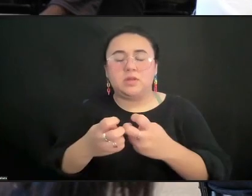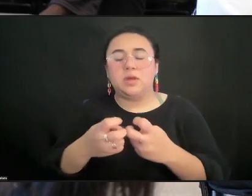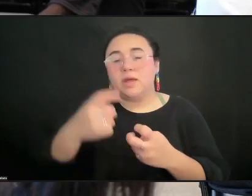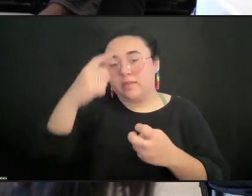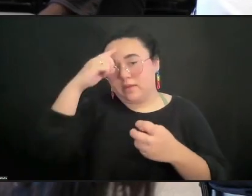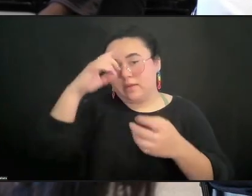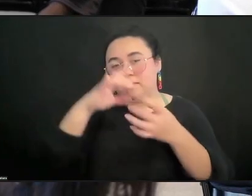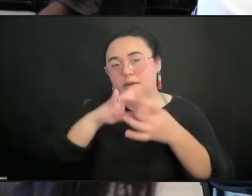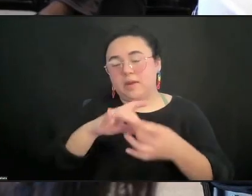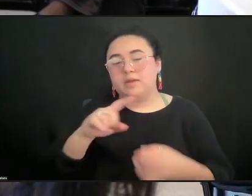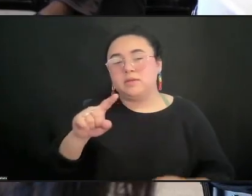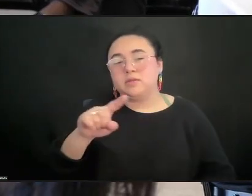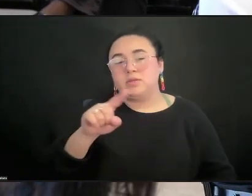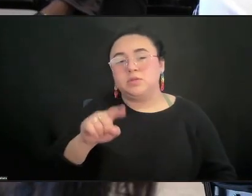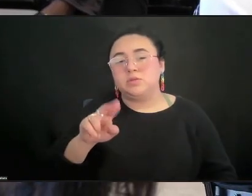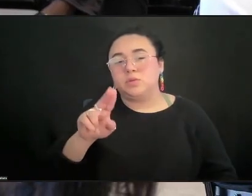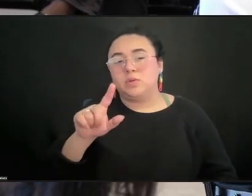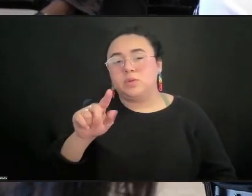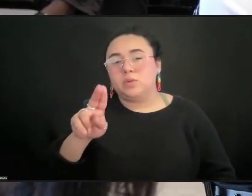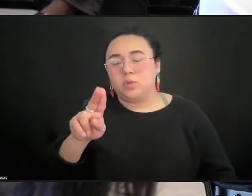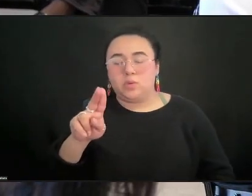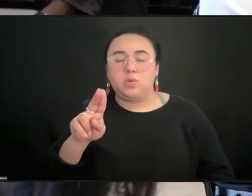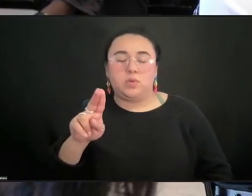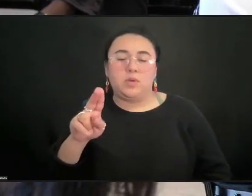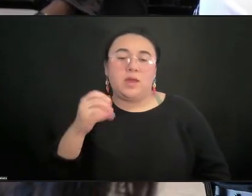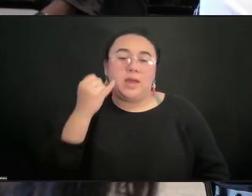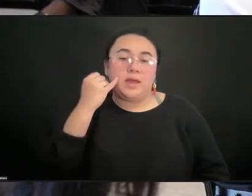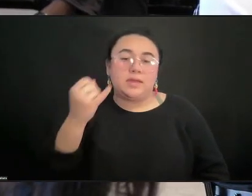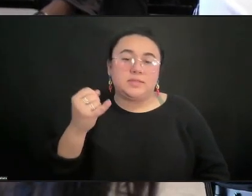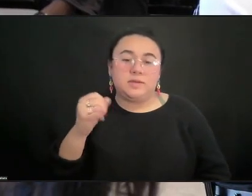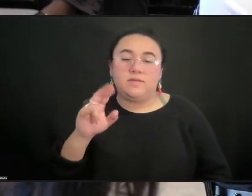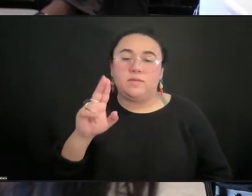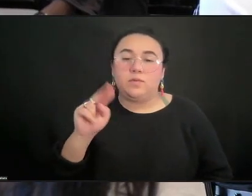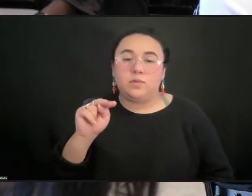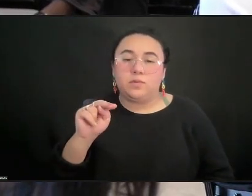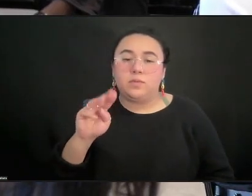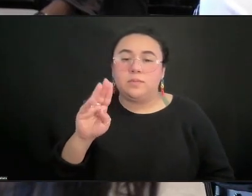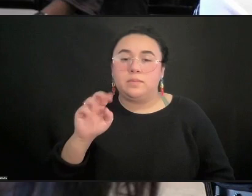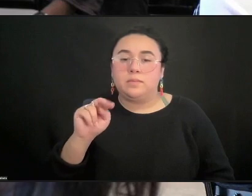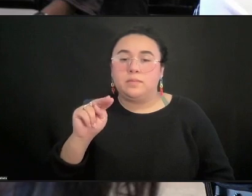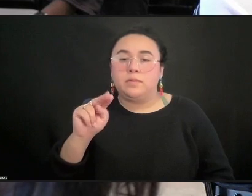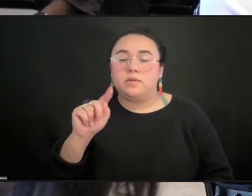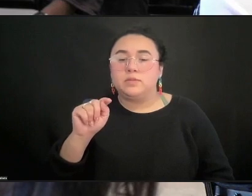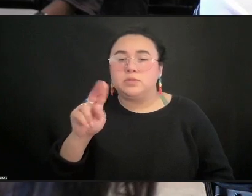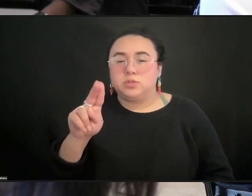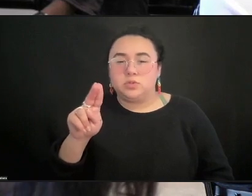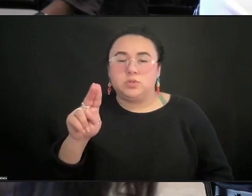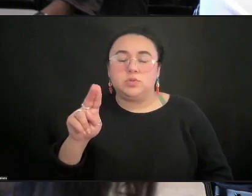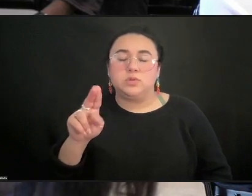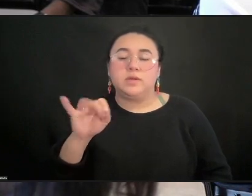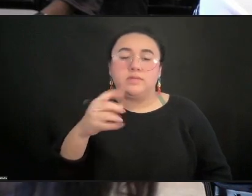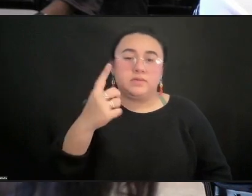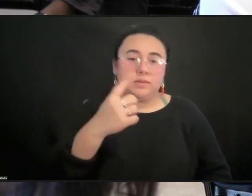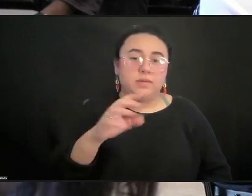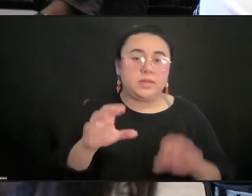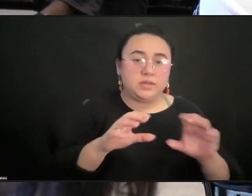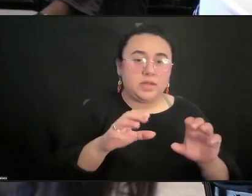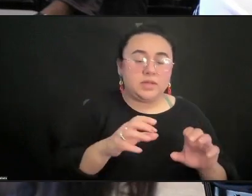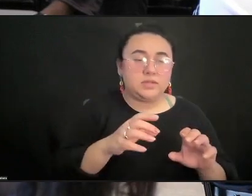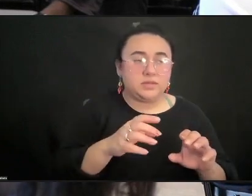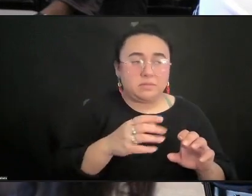is a practice, well, in one dimension of it, when somebody does something bad in the community,